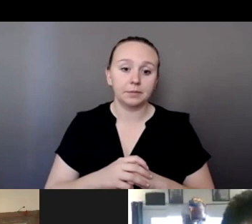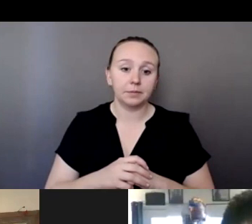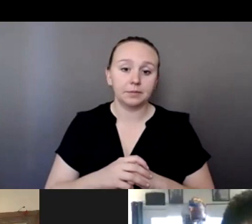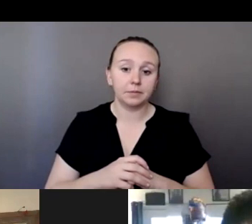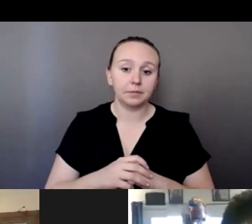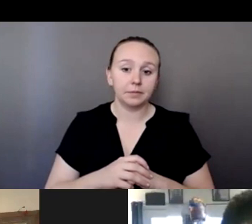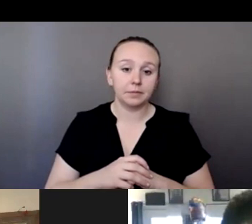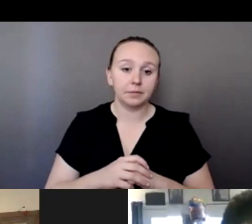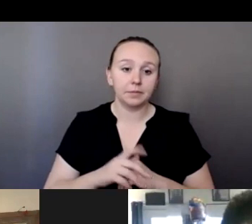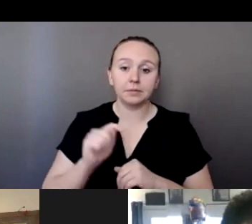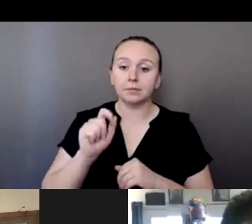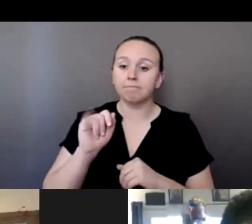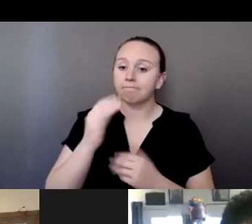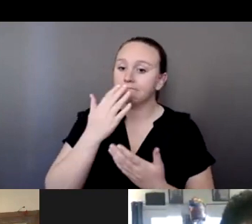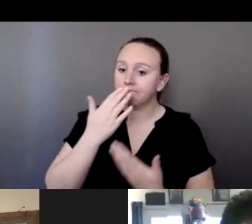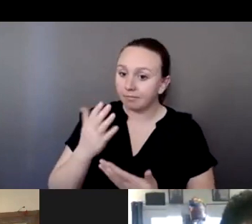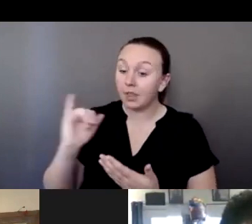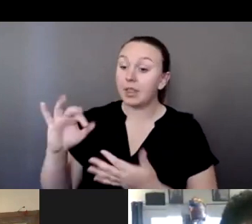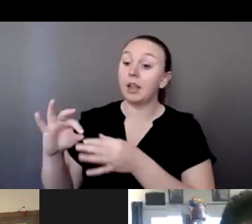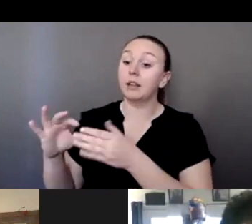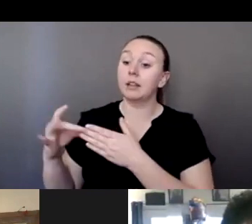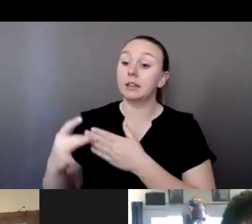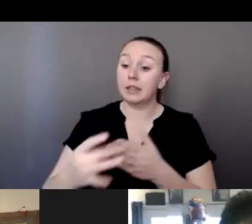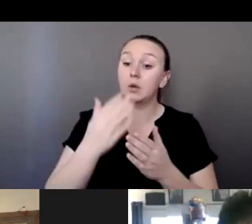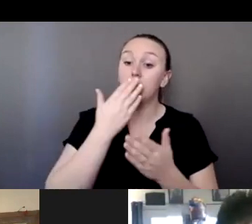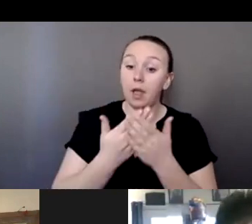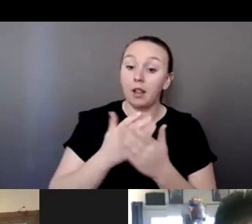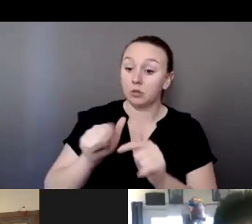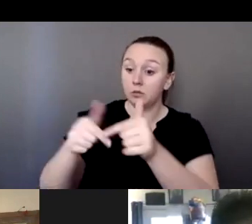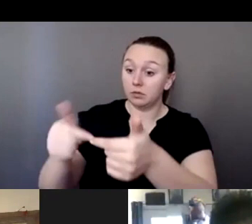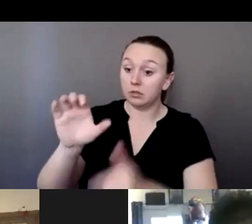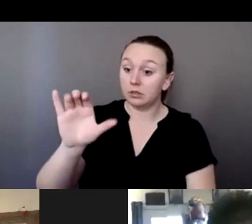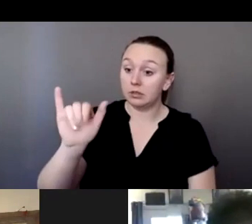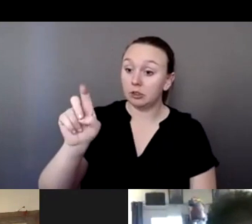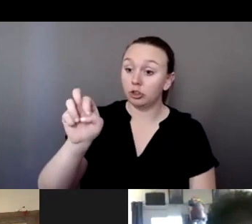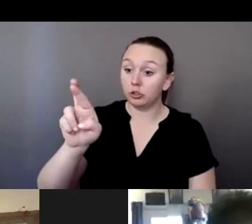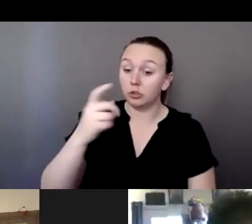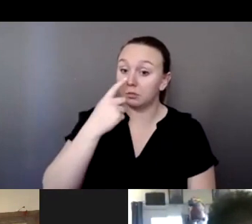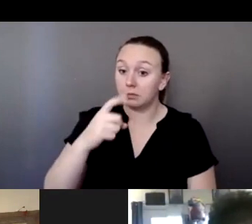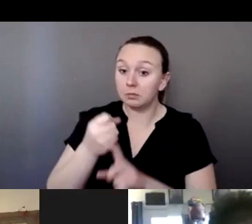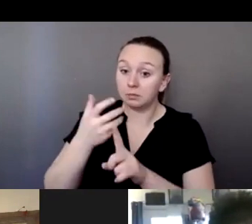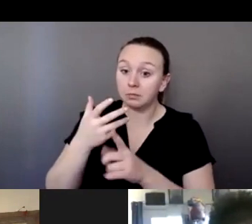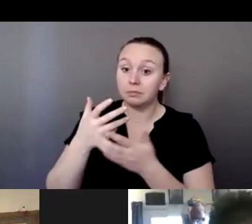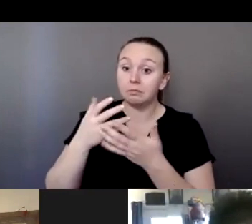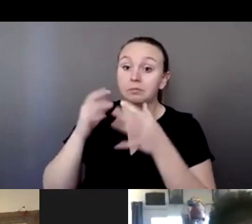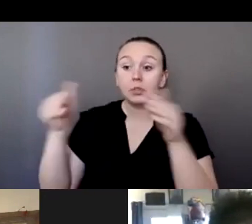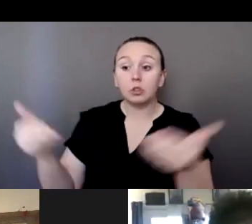Thank you. That actually segues well into Cinder. Do you mind introducing yourself to us?